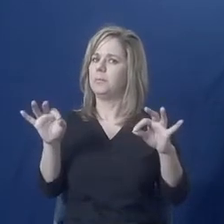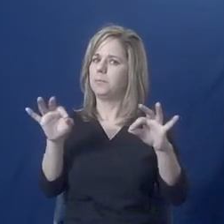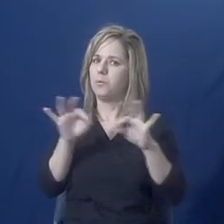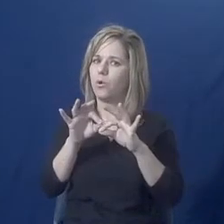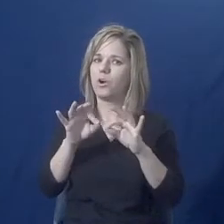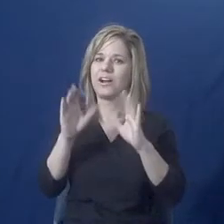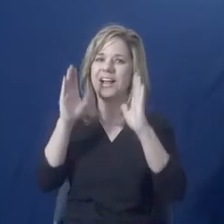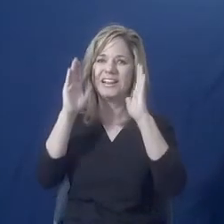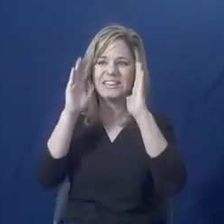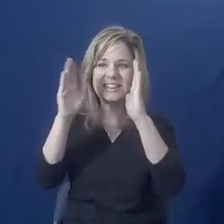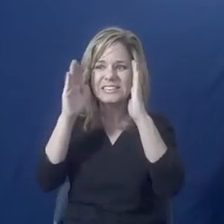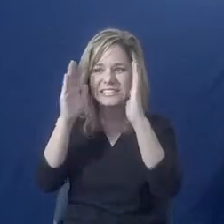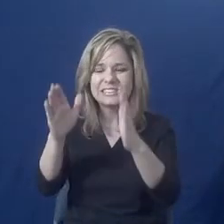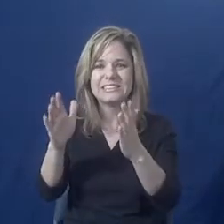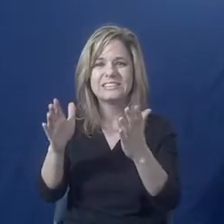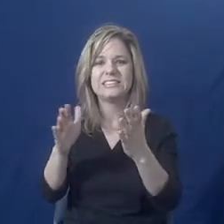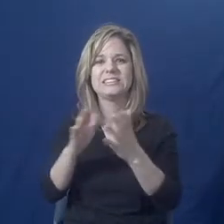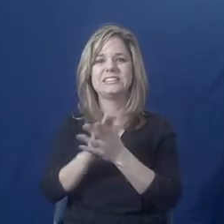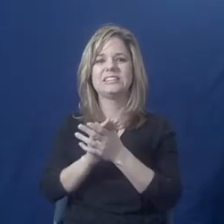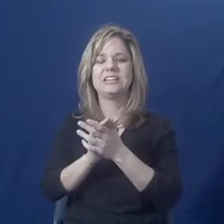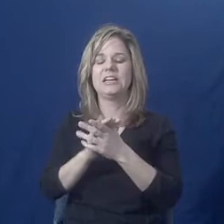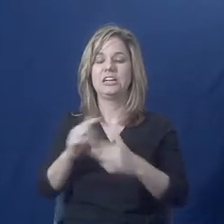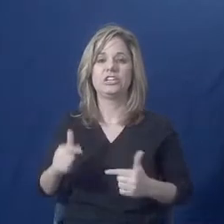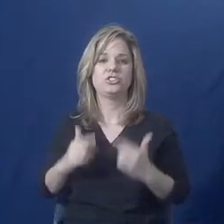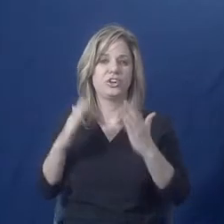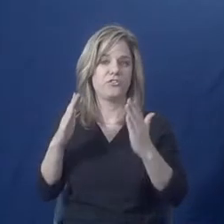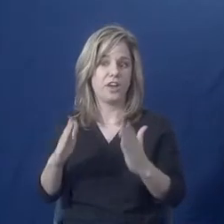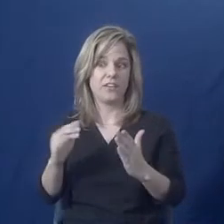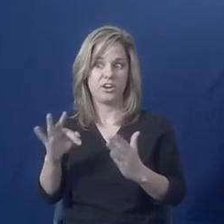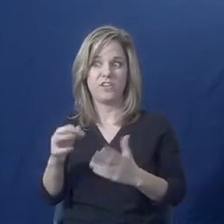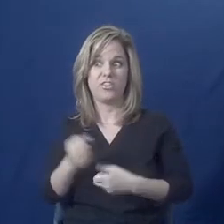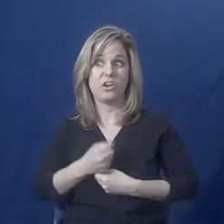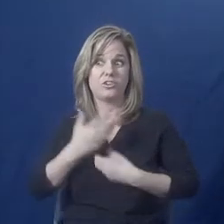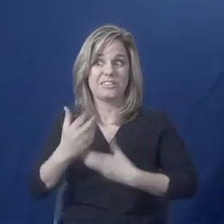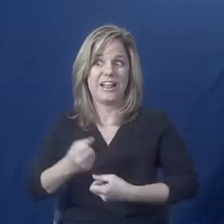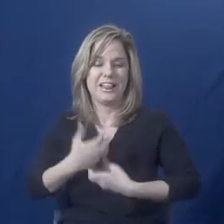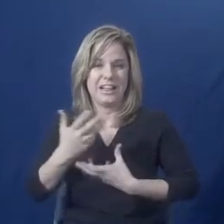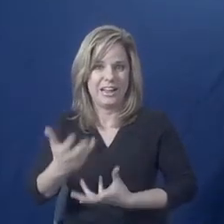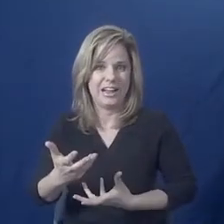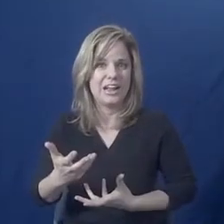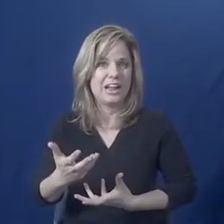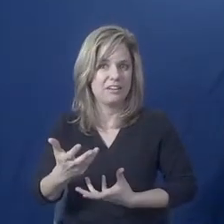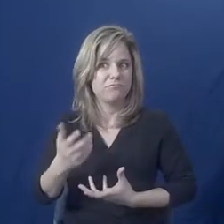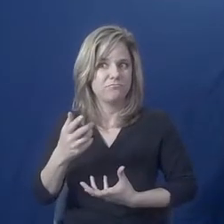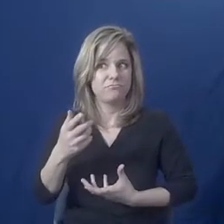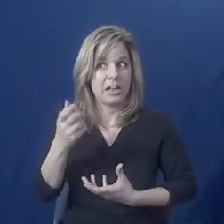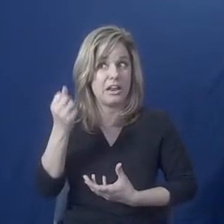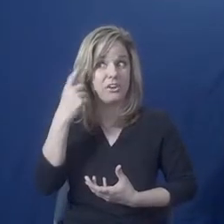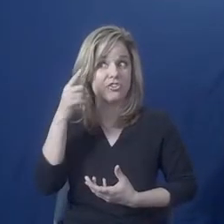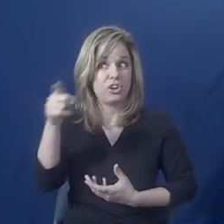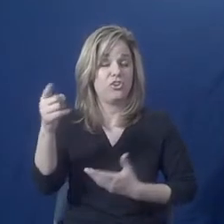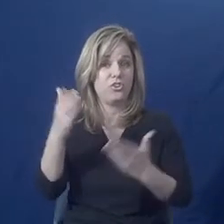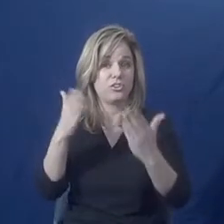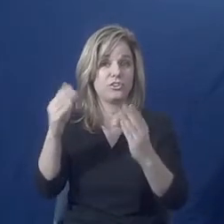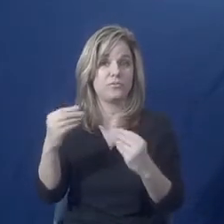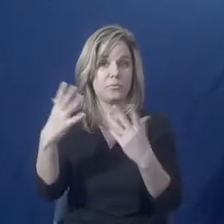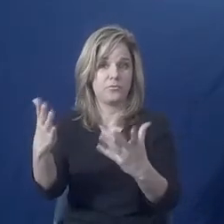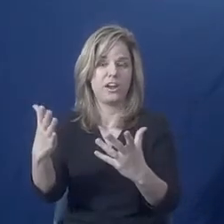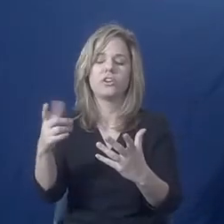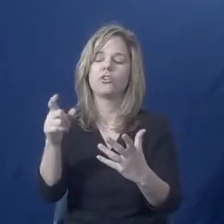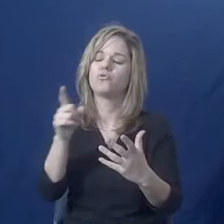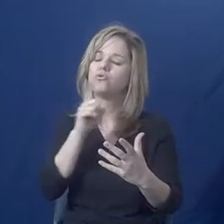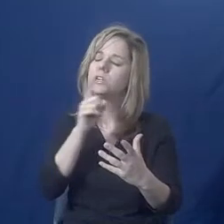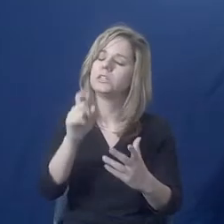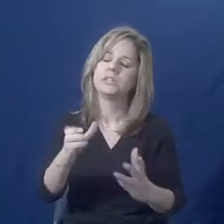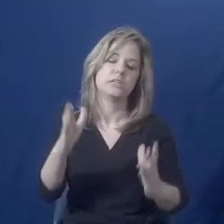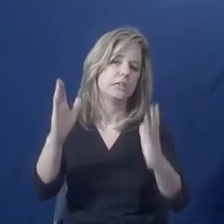that. And a survivor is telling you that as a service provider, it's really important that you listen to that.